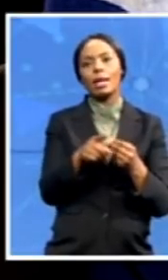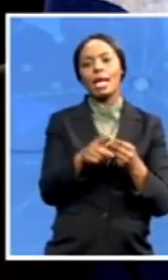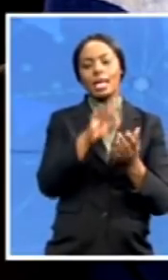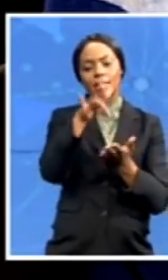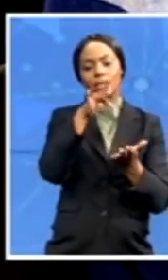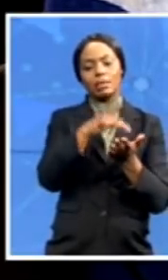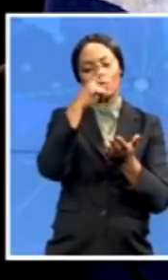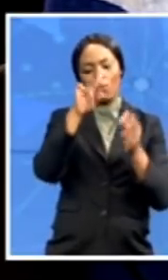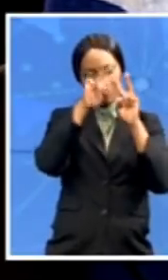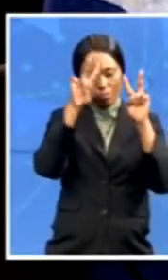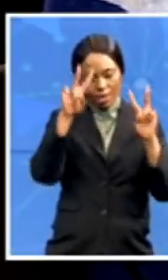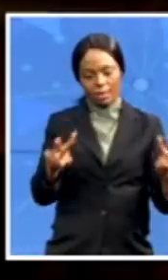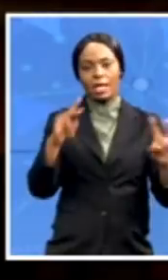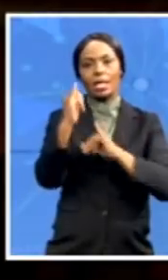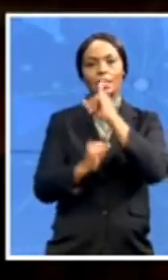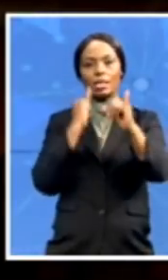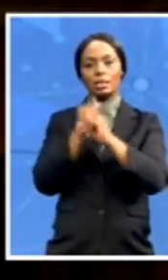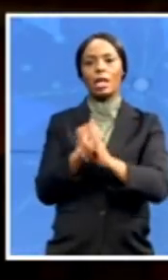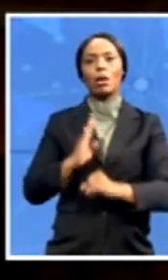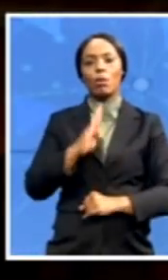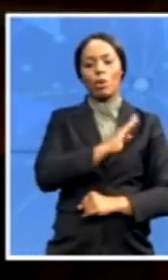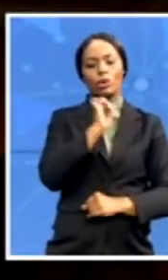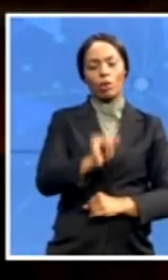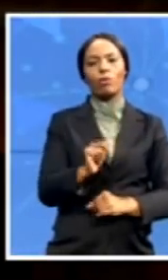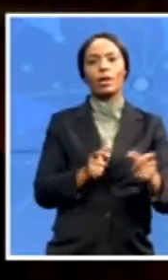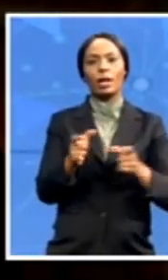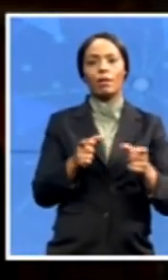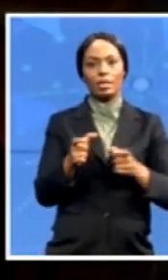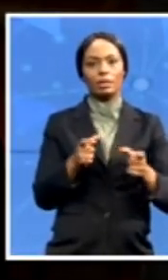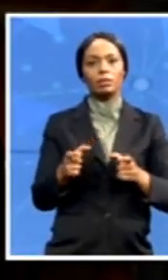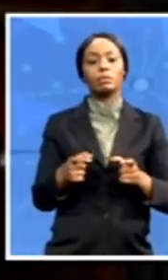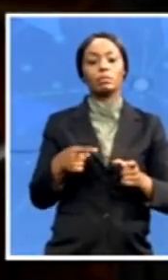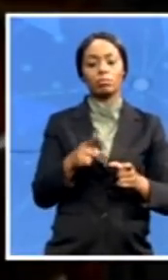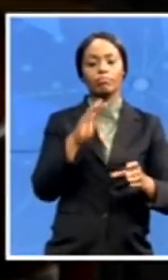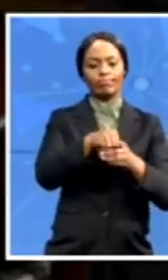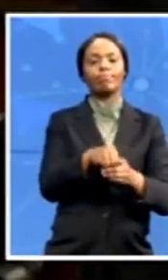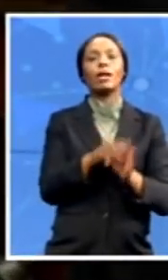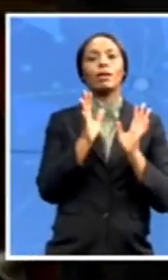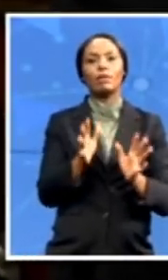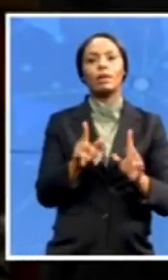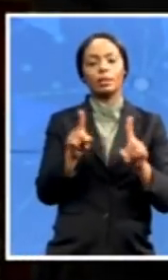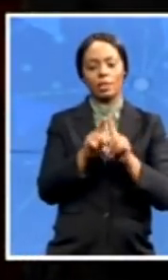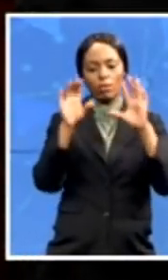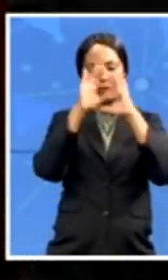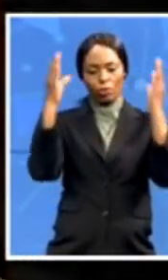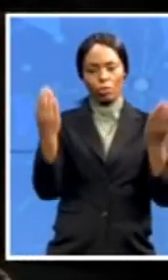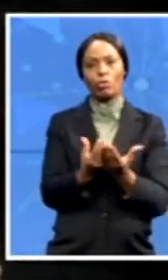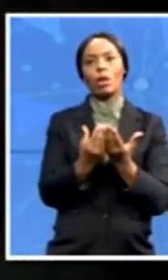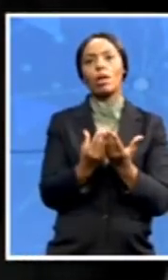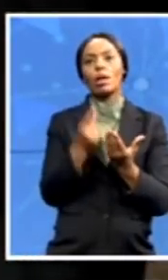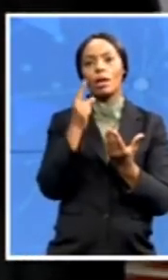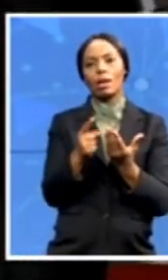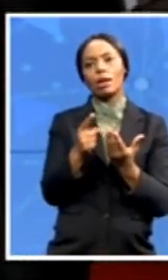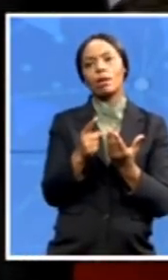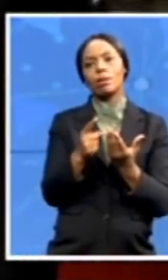and on the advisory board of the Global Panel in Germany. During his retirement,